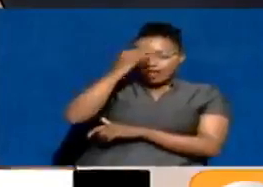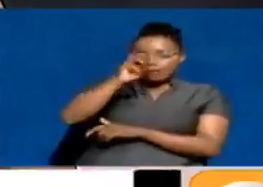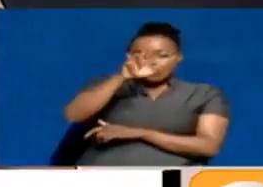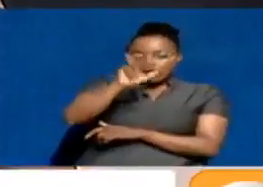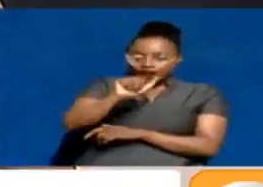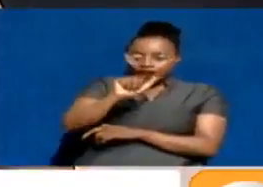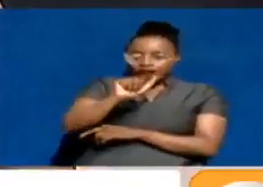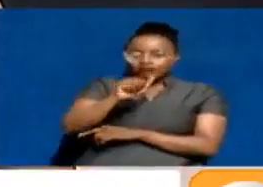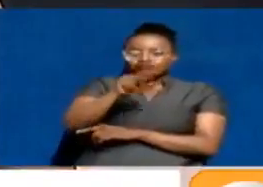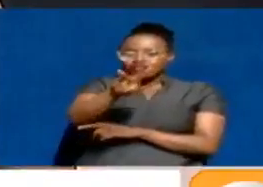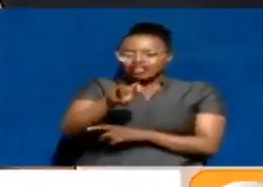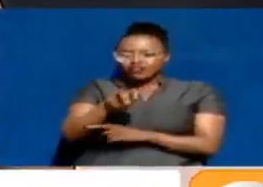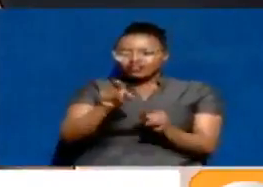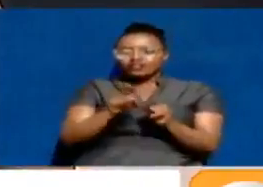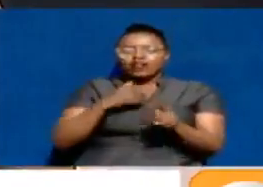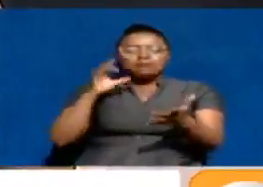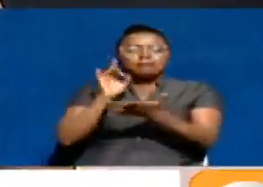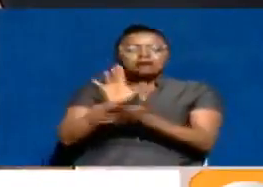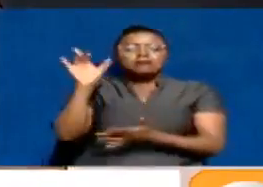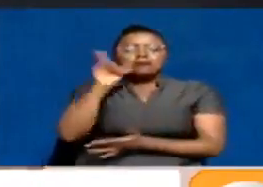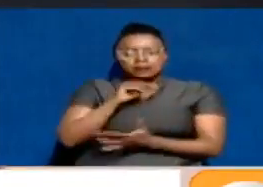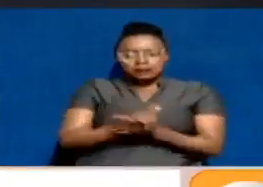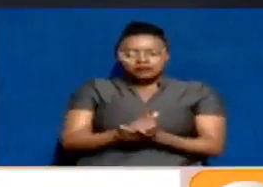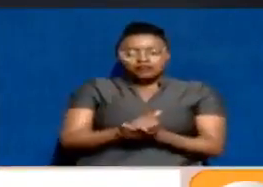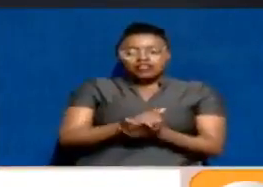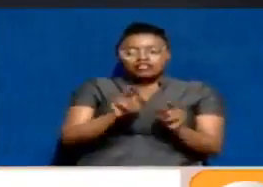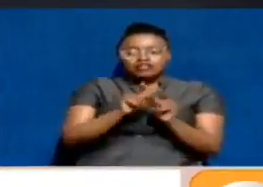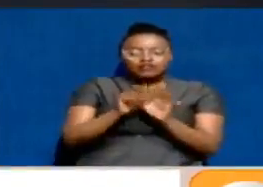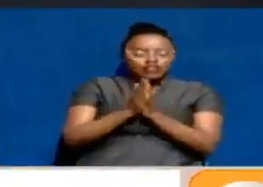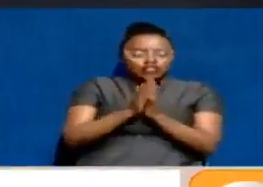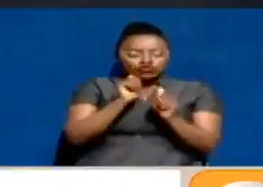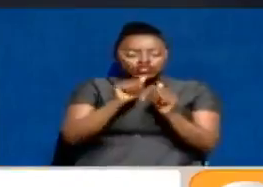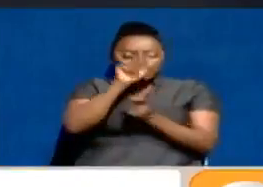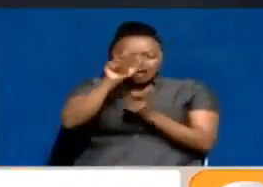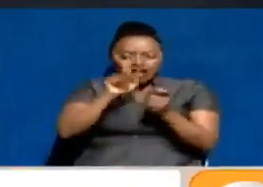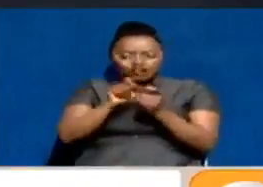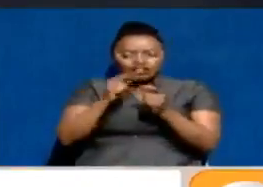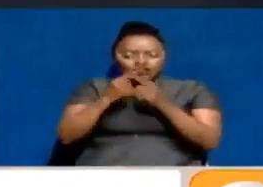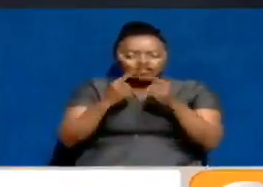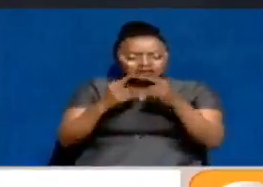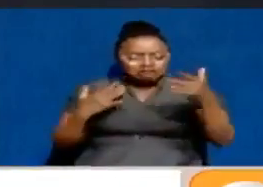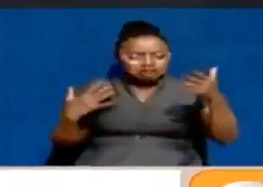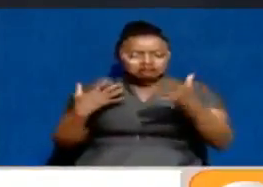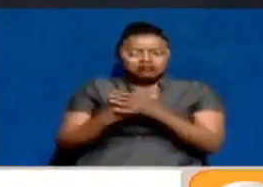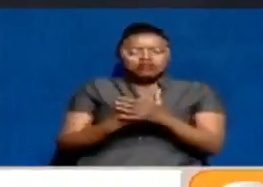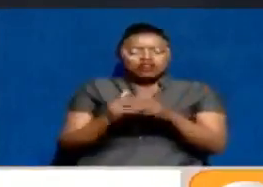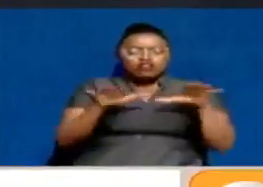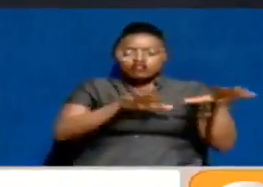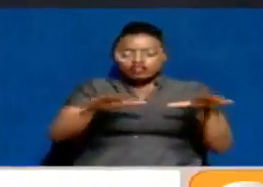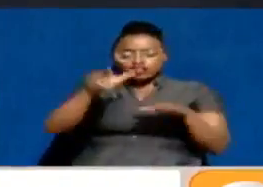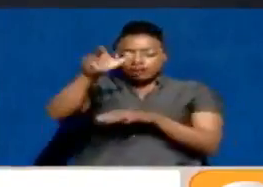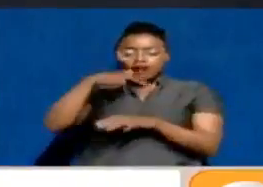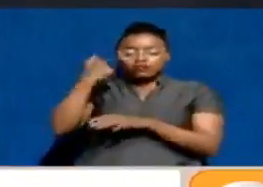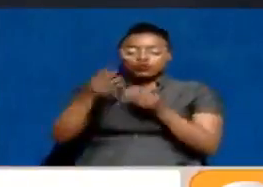University, has finally been sacked. Here is a script that we have perfected over the years. Frustrate the